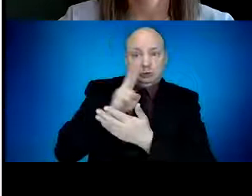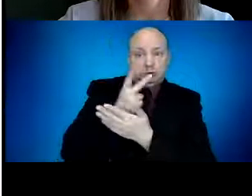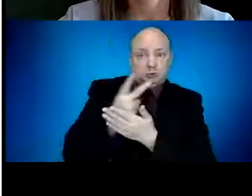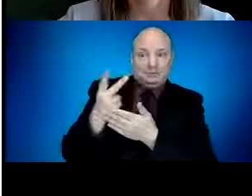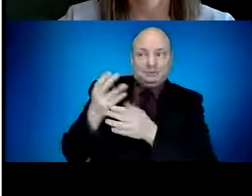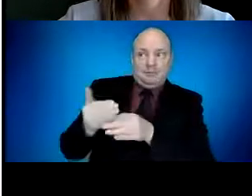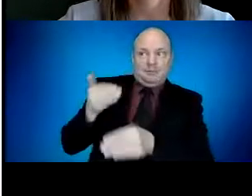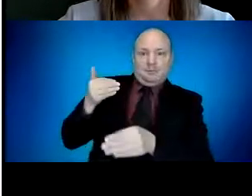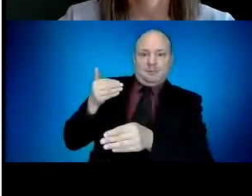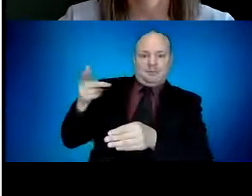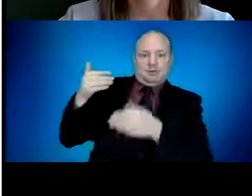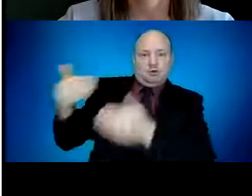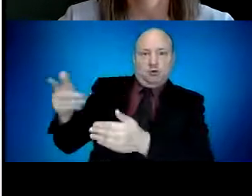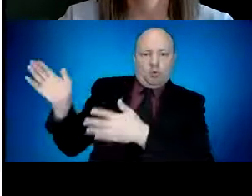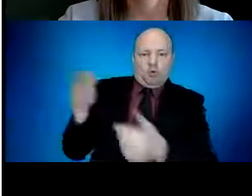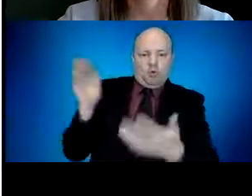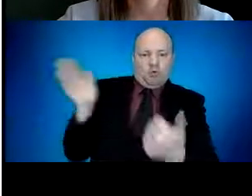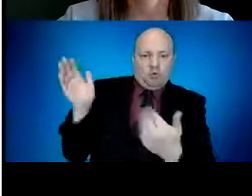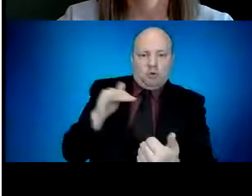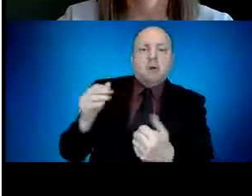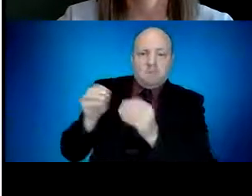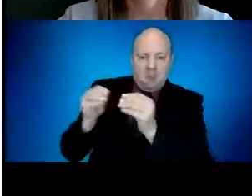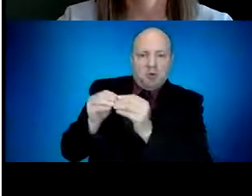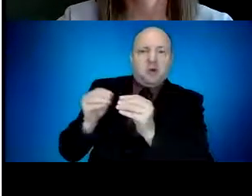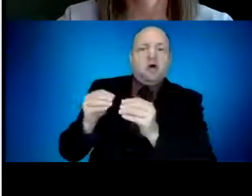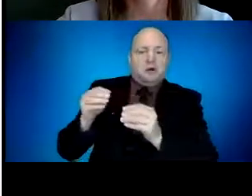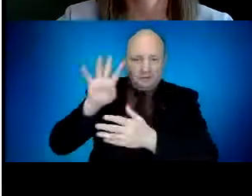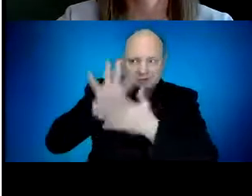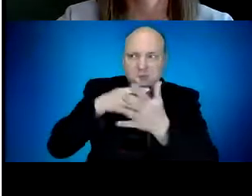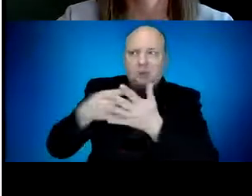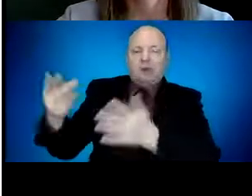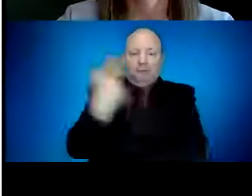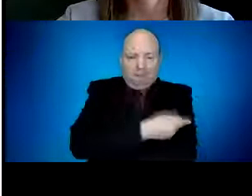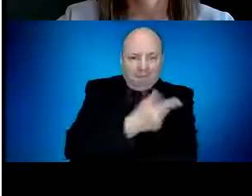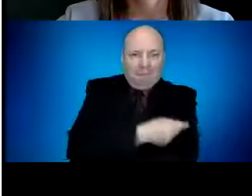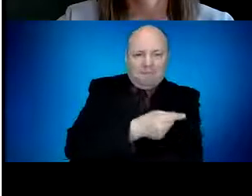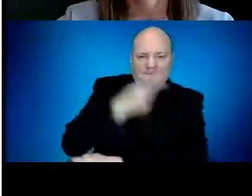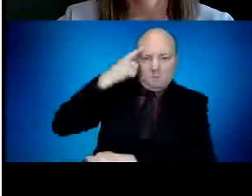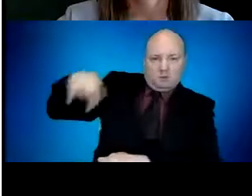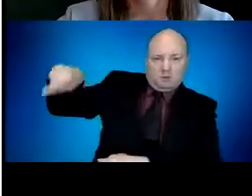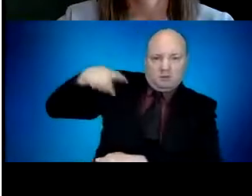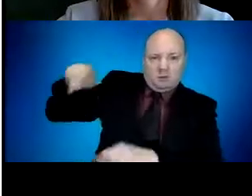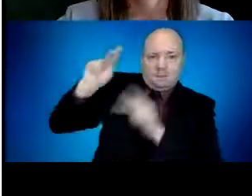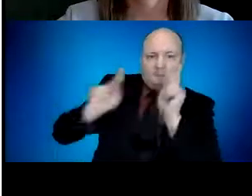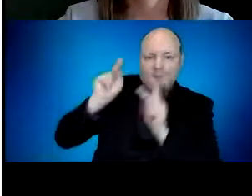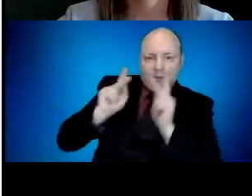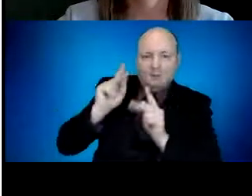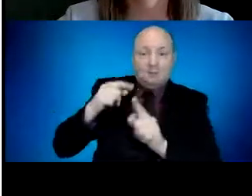that have seen a plateau in demand among older adults can make sure they can continue to keep putting shots in arms at a rapid pace.